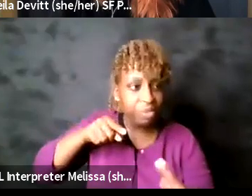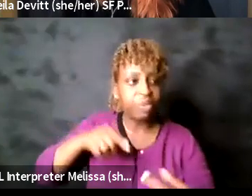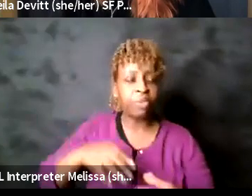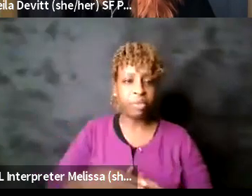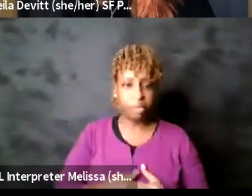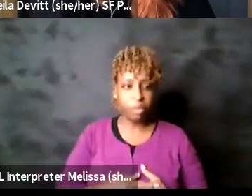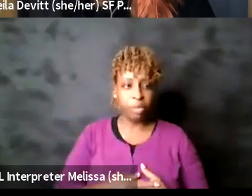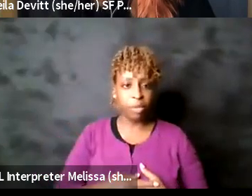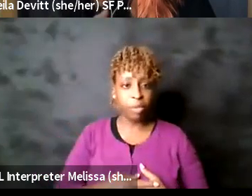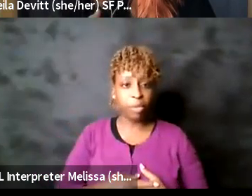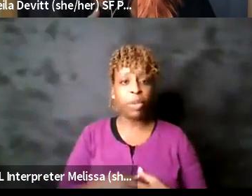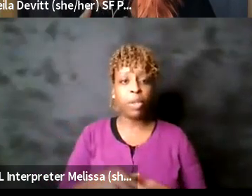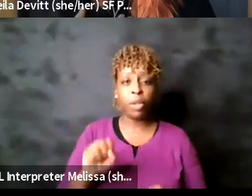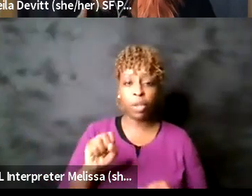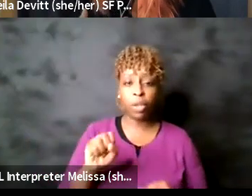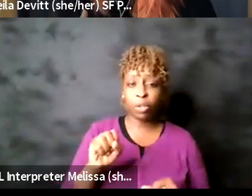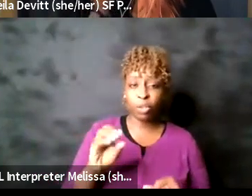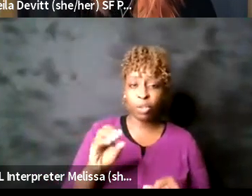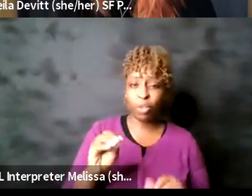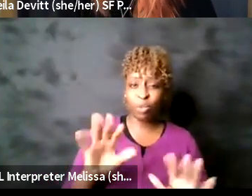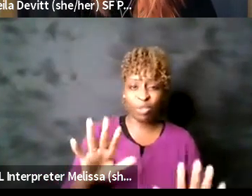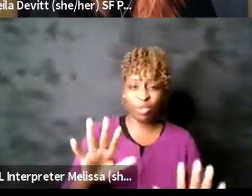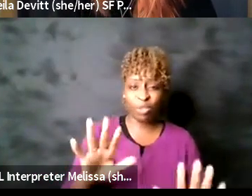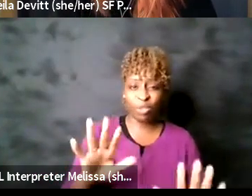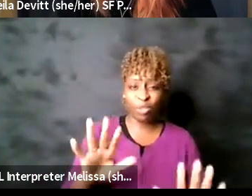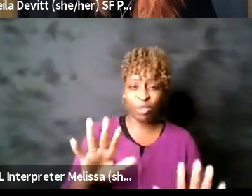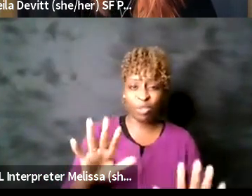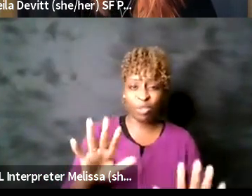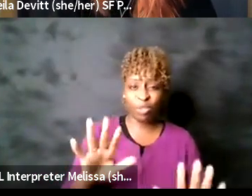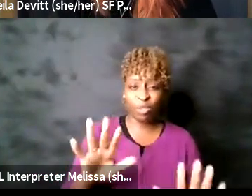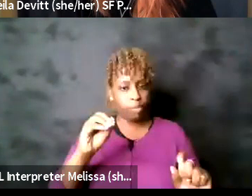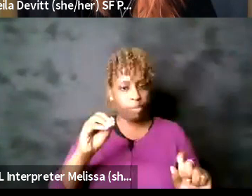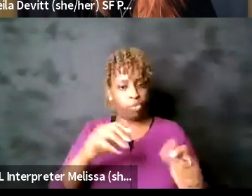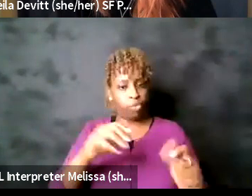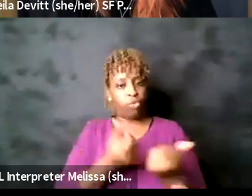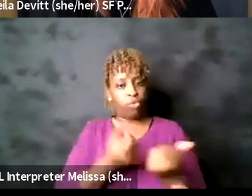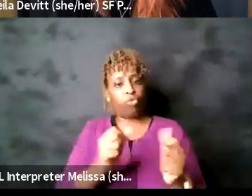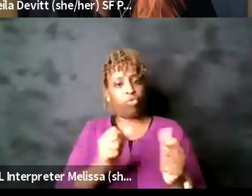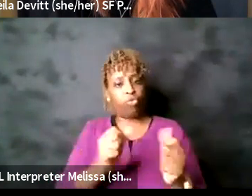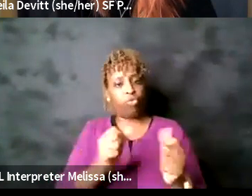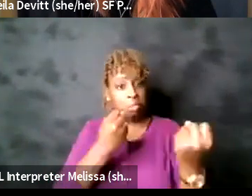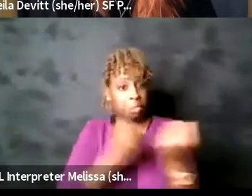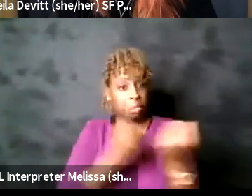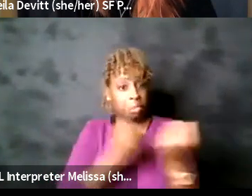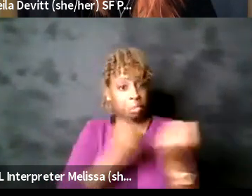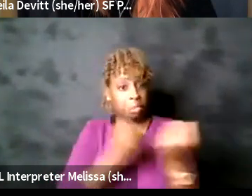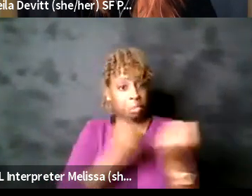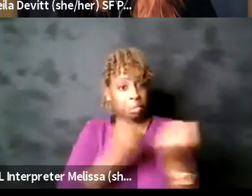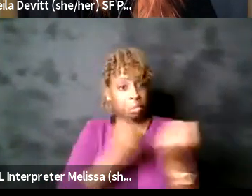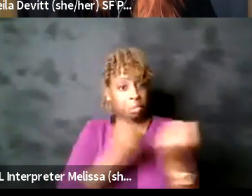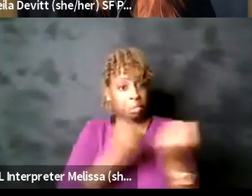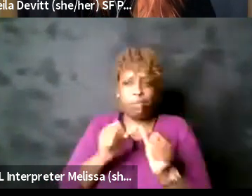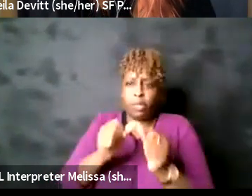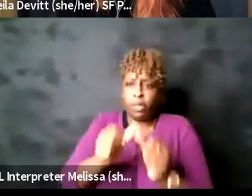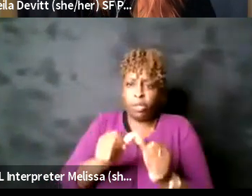think that our company really does try to foster that but of course we we are all continually learning and in